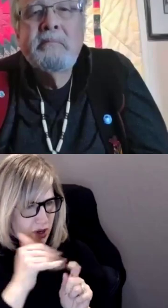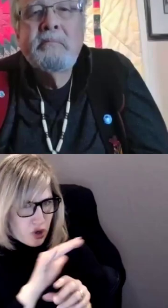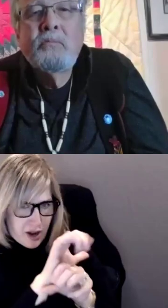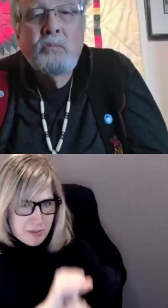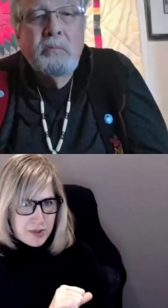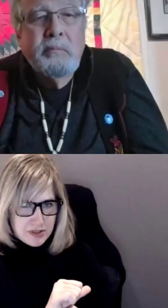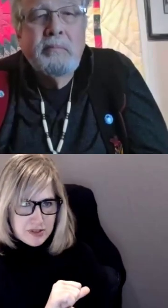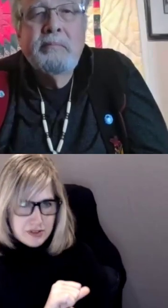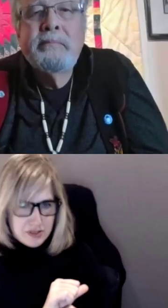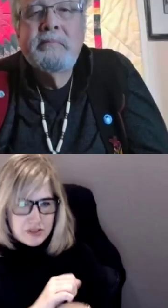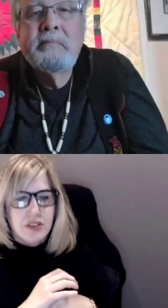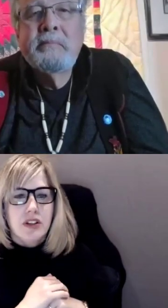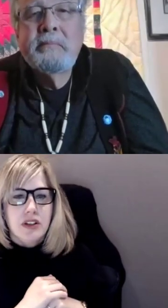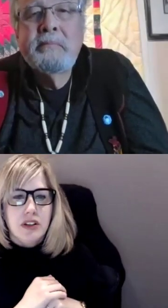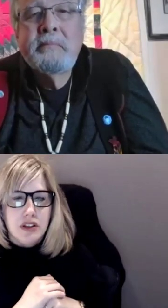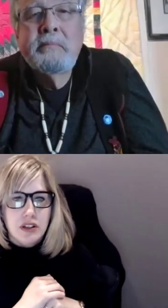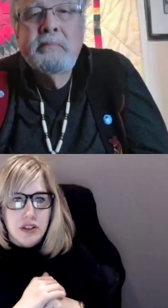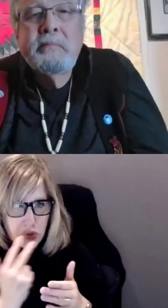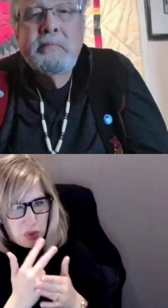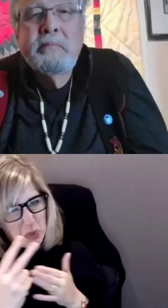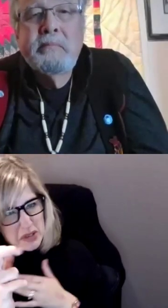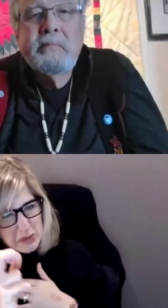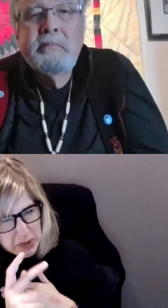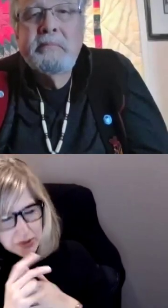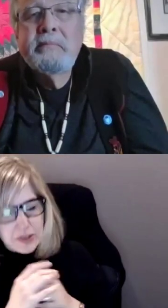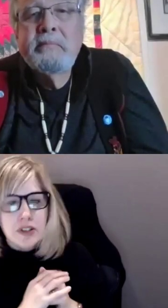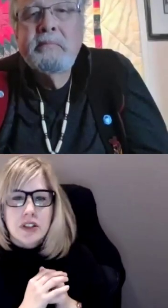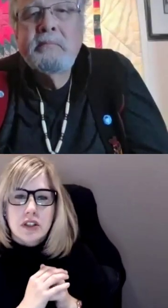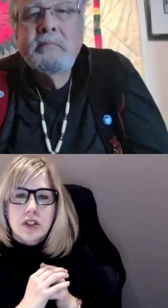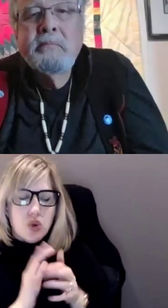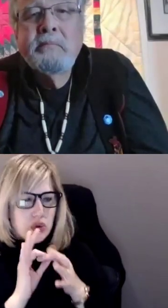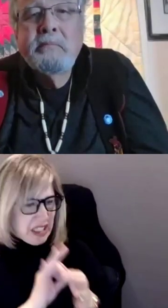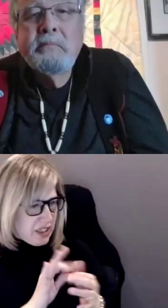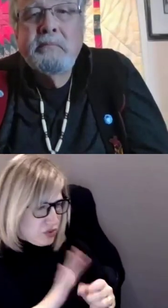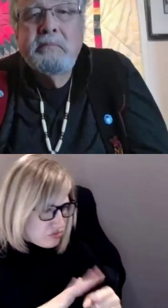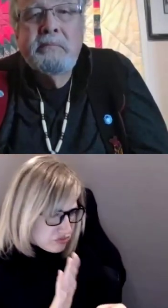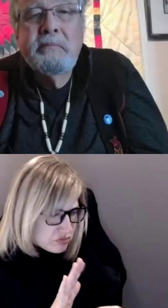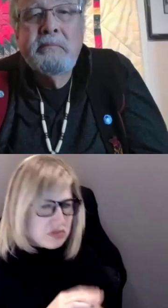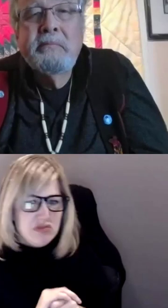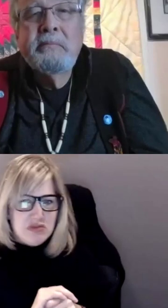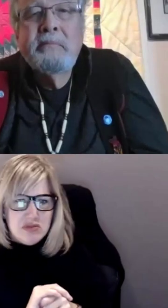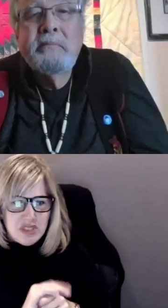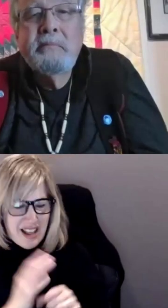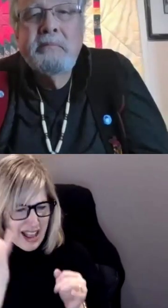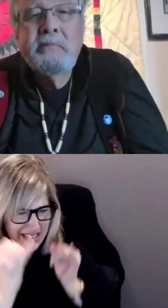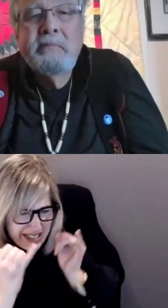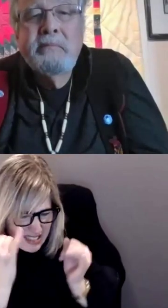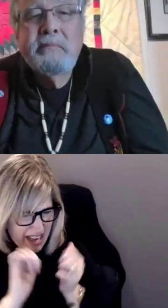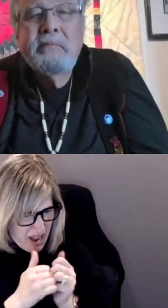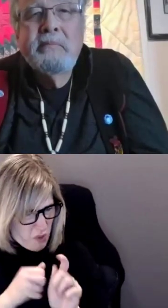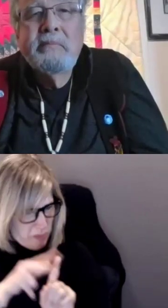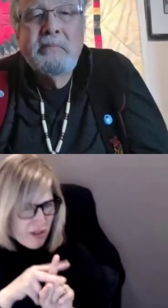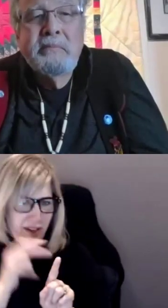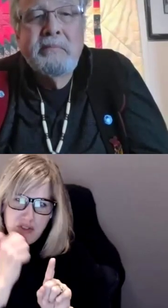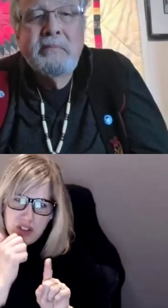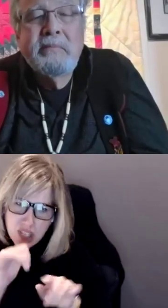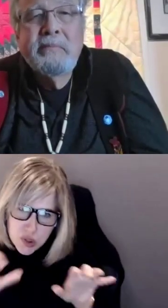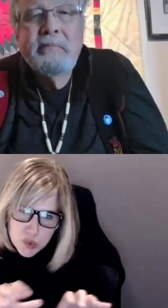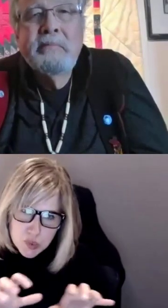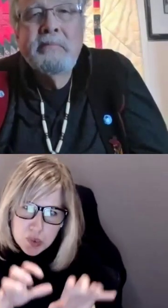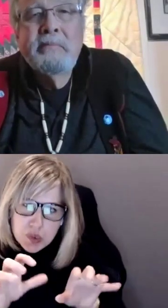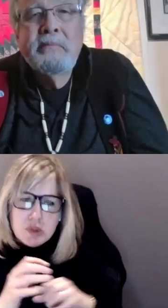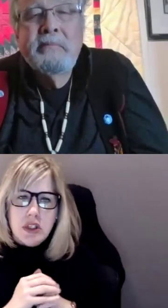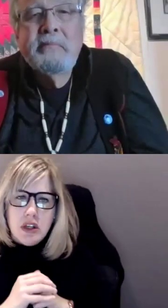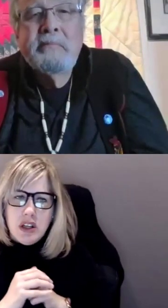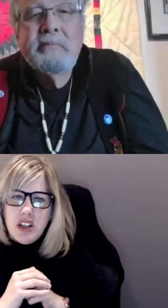weeks do you hope that we're going to build new habits of mind around anti-oppression how to apply these ideas in practice how